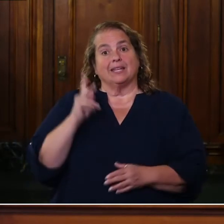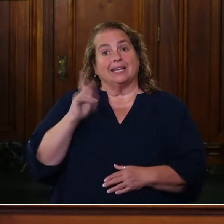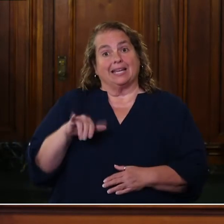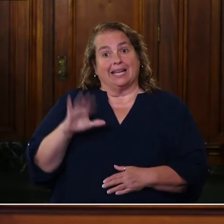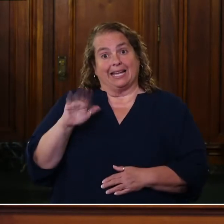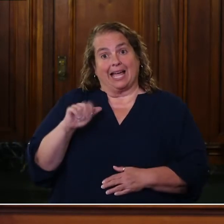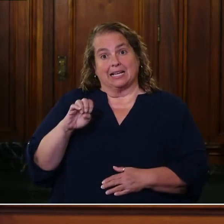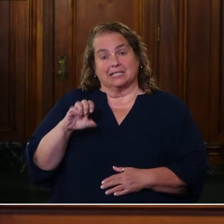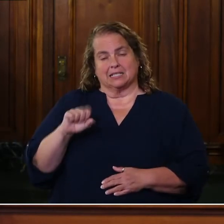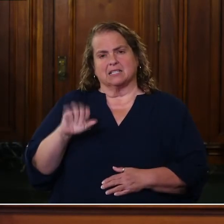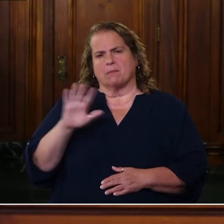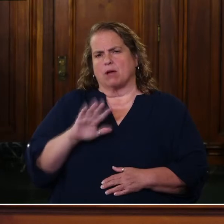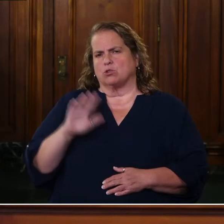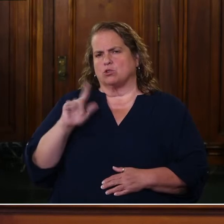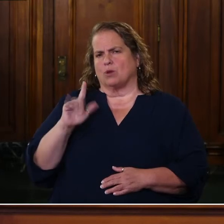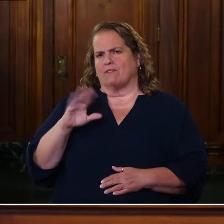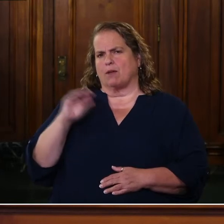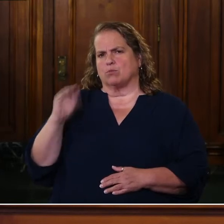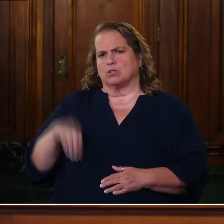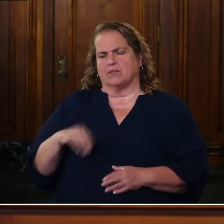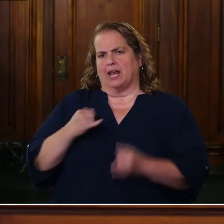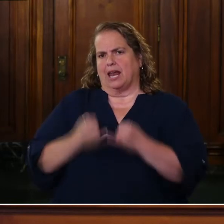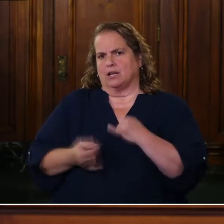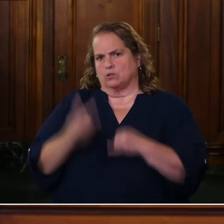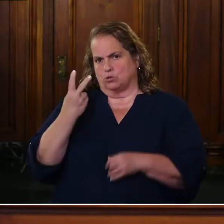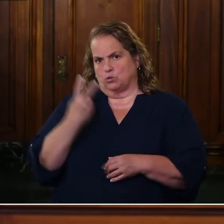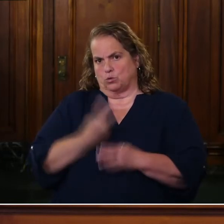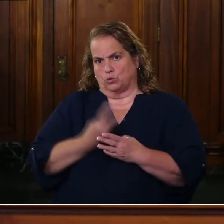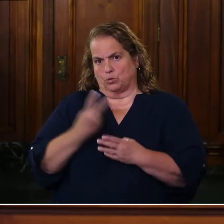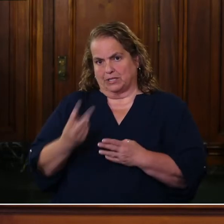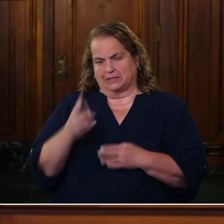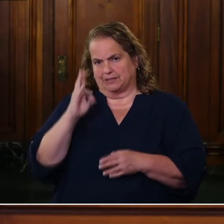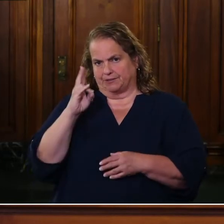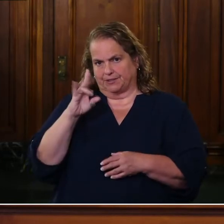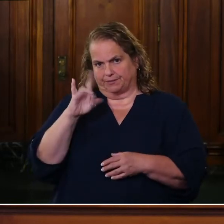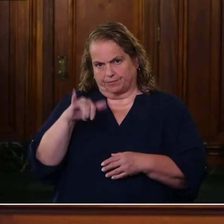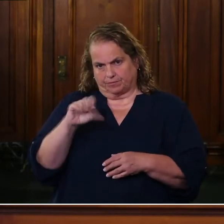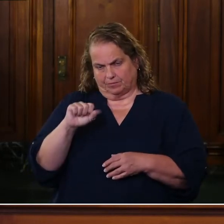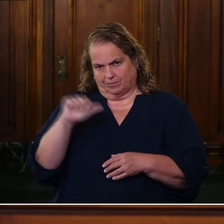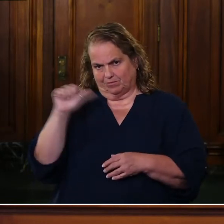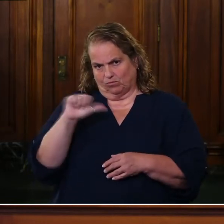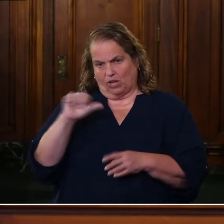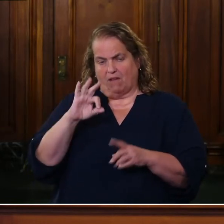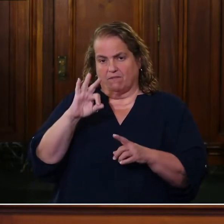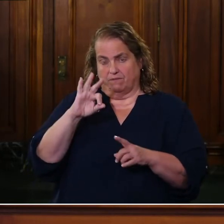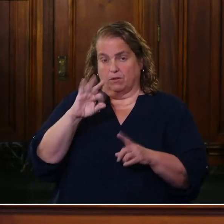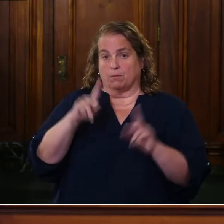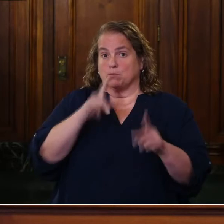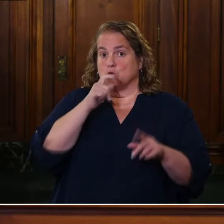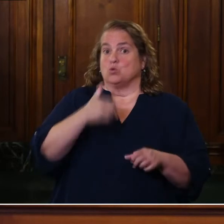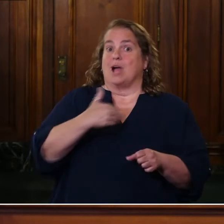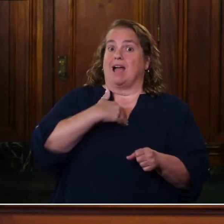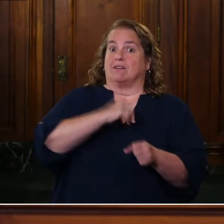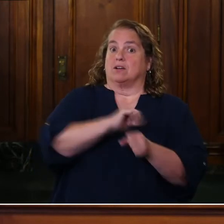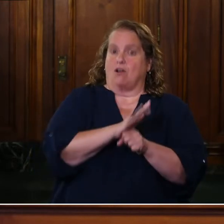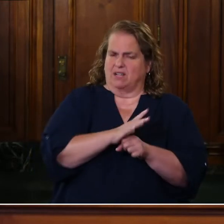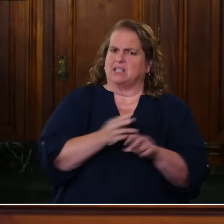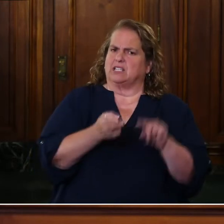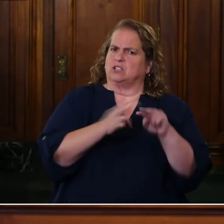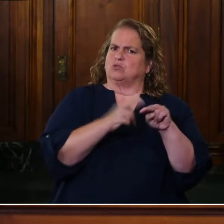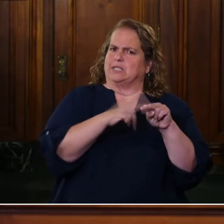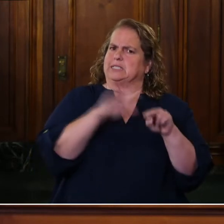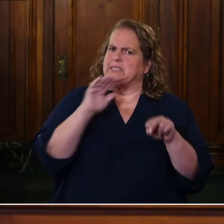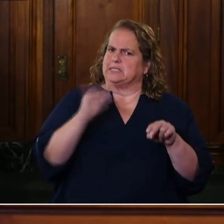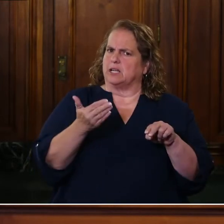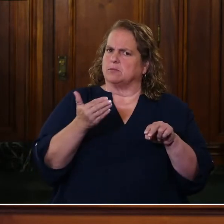are up about 25% over the last two weeks. The seven day rolling average of positives is also increasing. So it